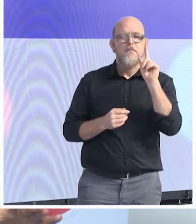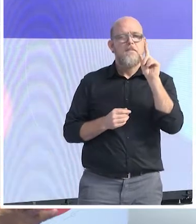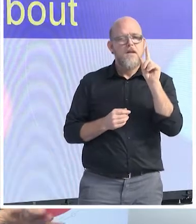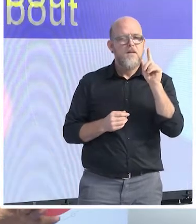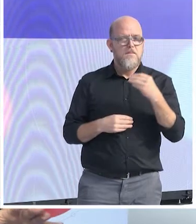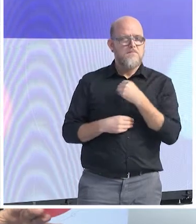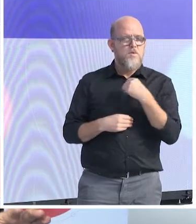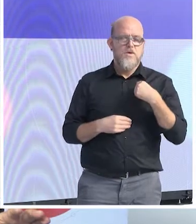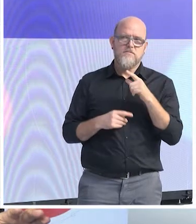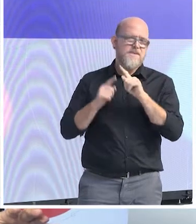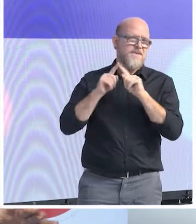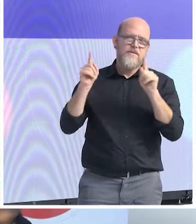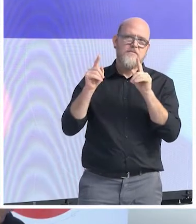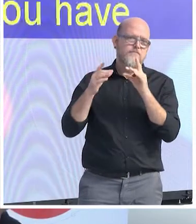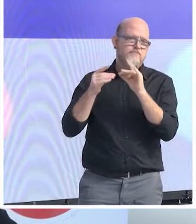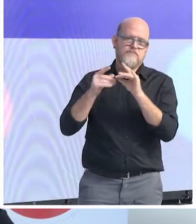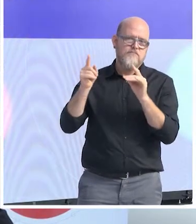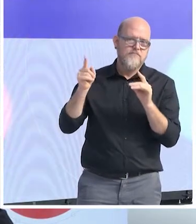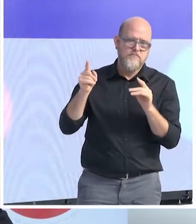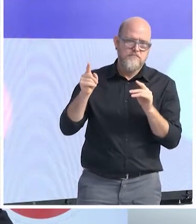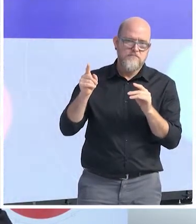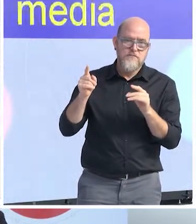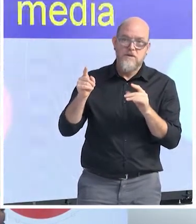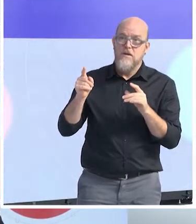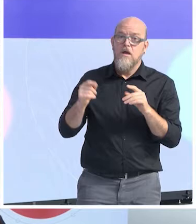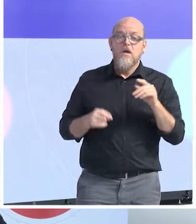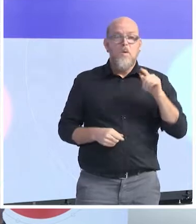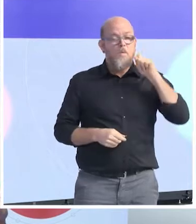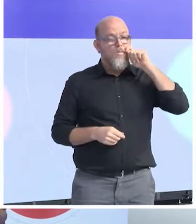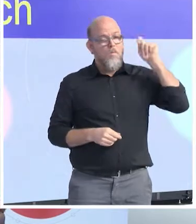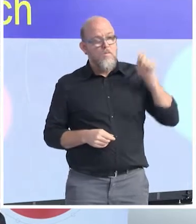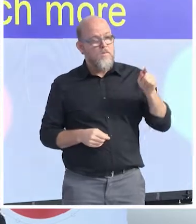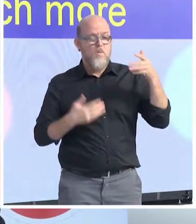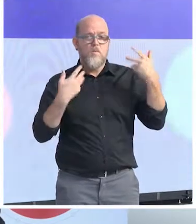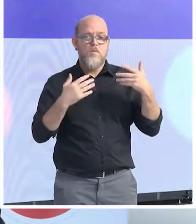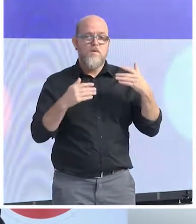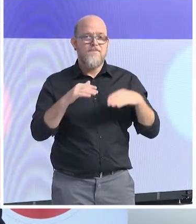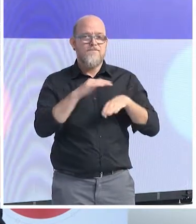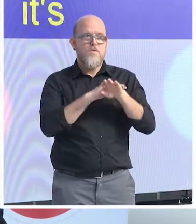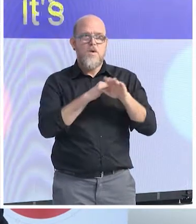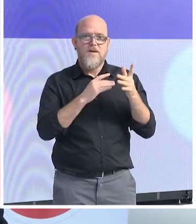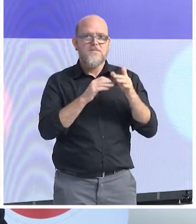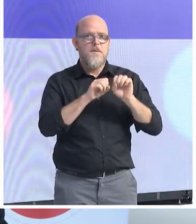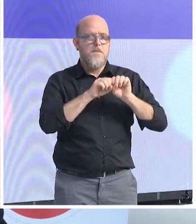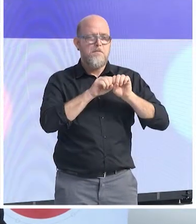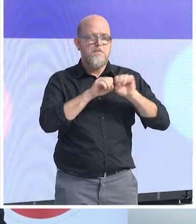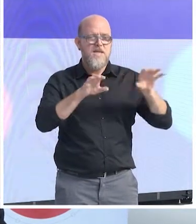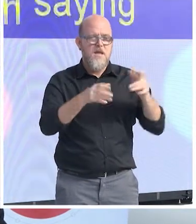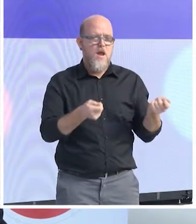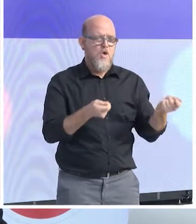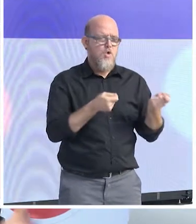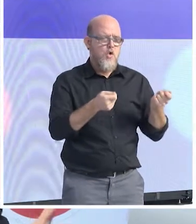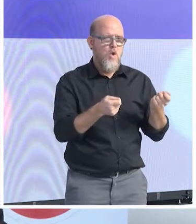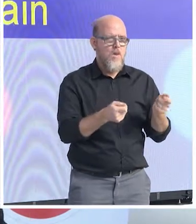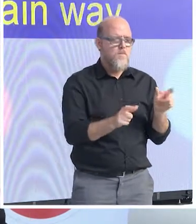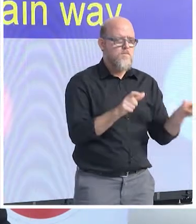control over the media space. Poland is much more like the United States. It's a divided country. I'm saying this because in a certain way, and